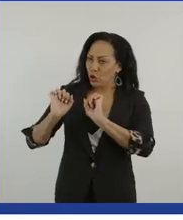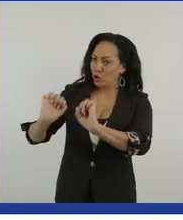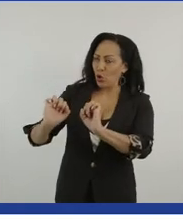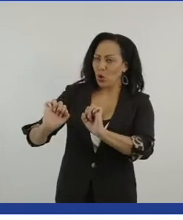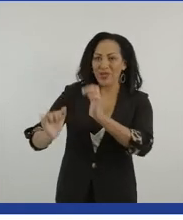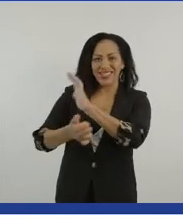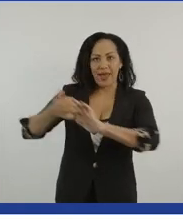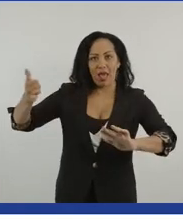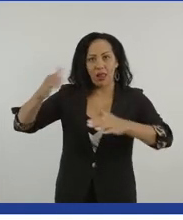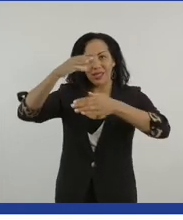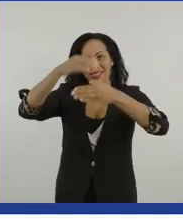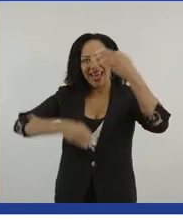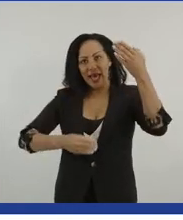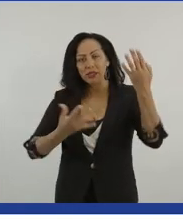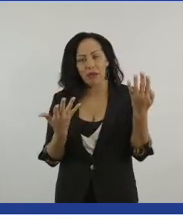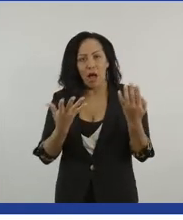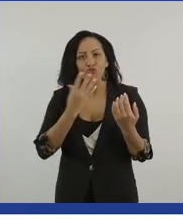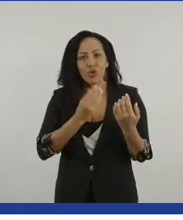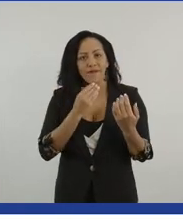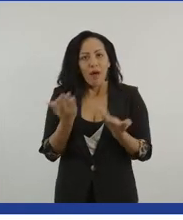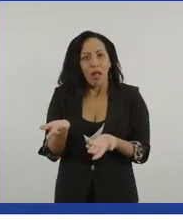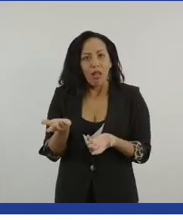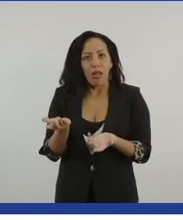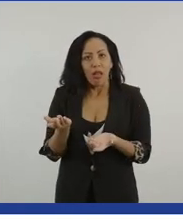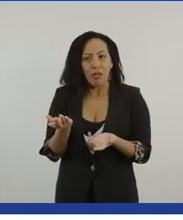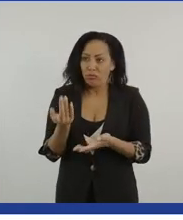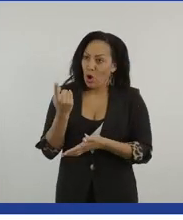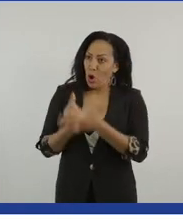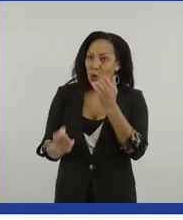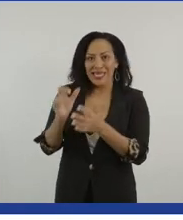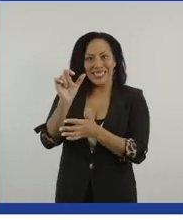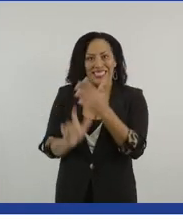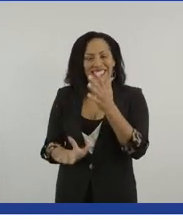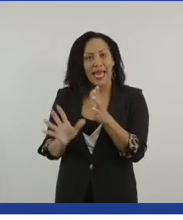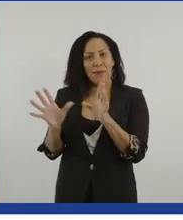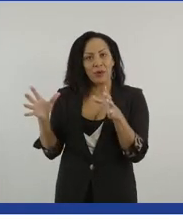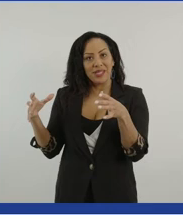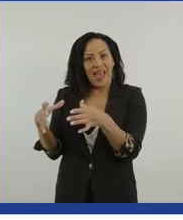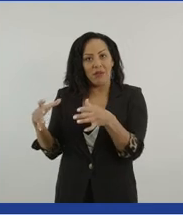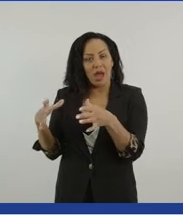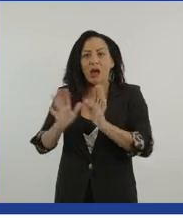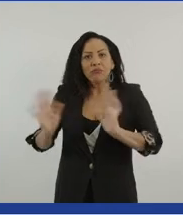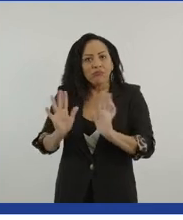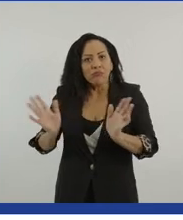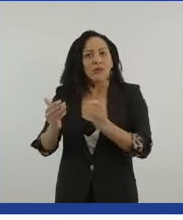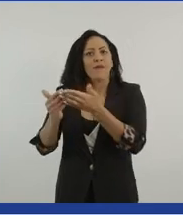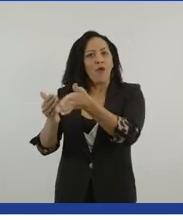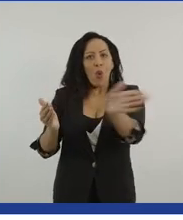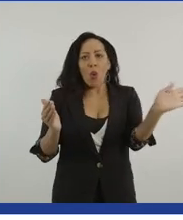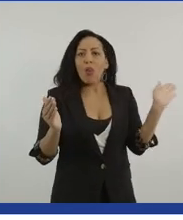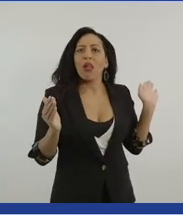obviously useful, not only in the disability sector, but also to educate able-bodied people about